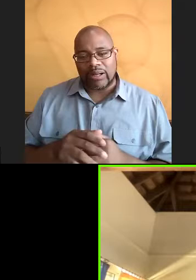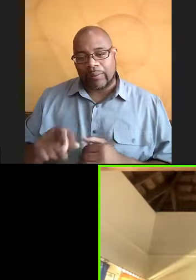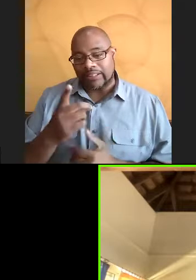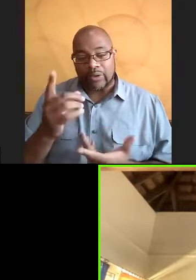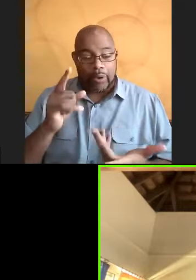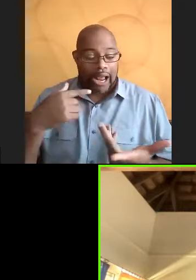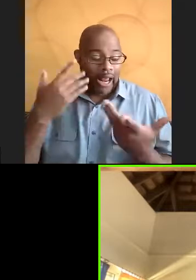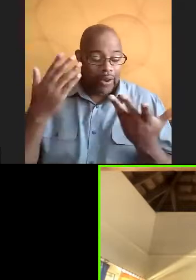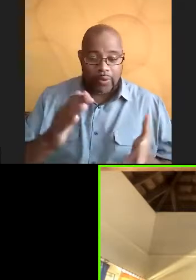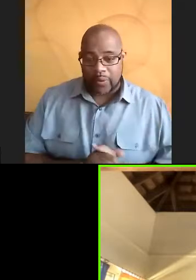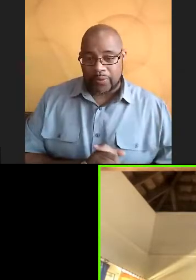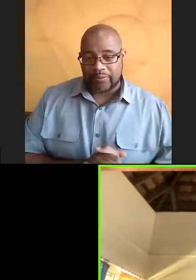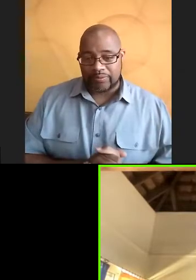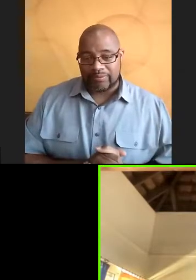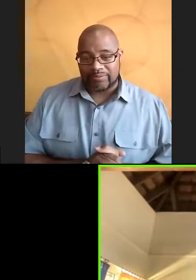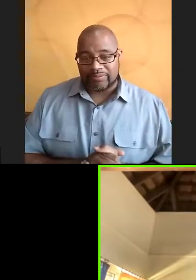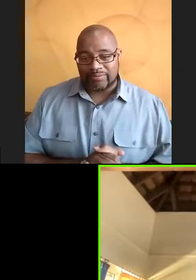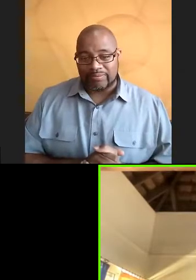yet.